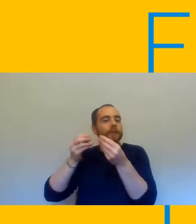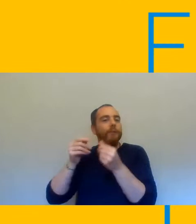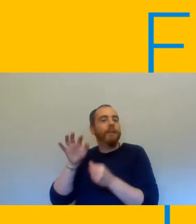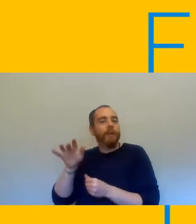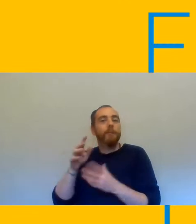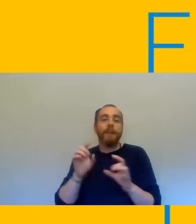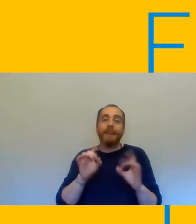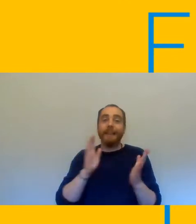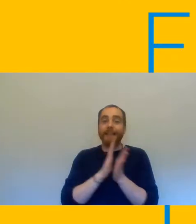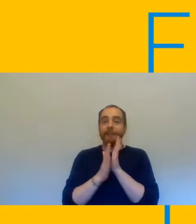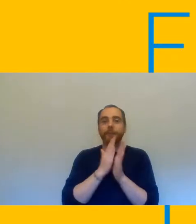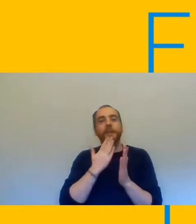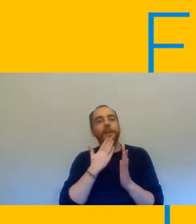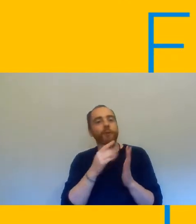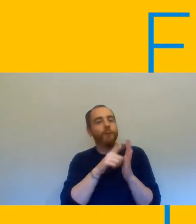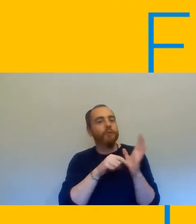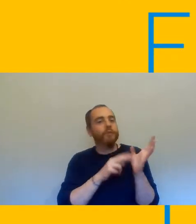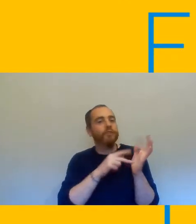janet